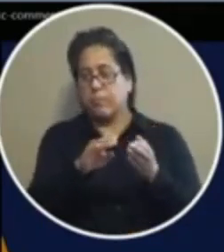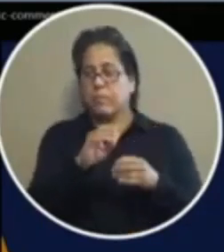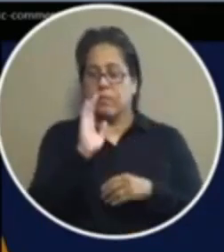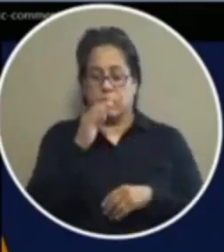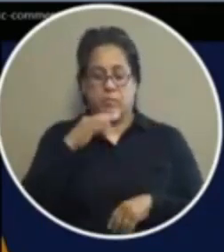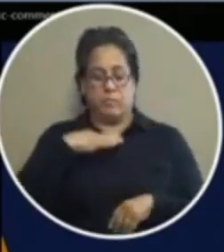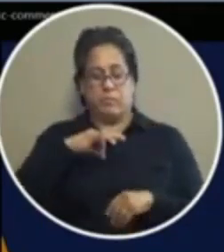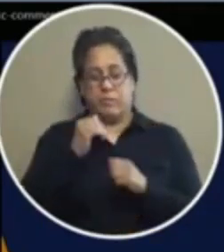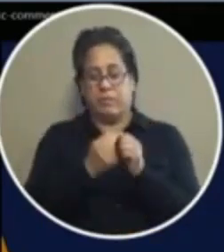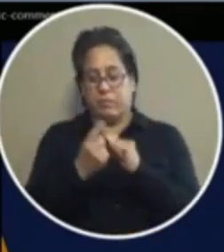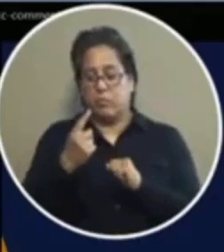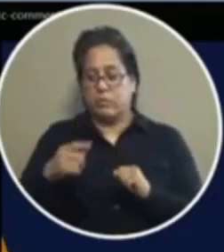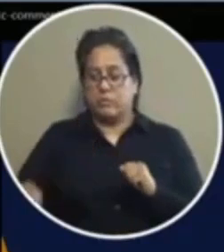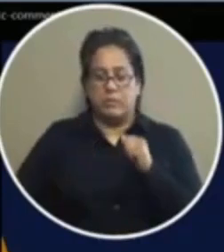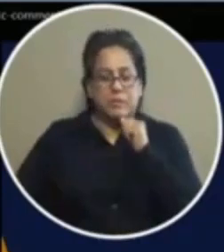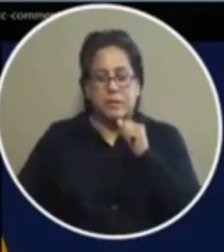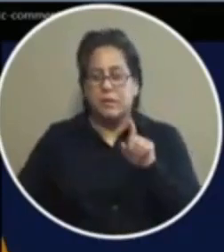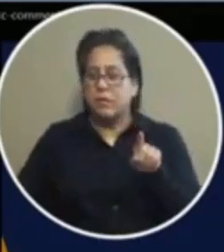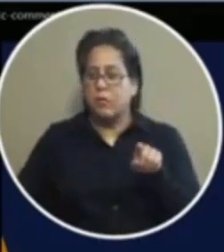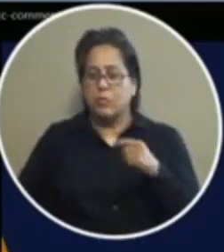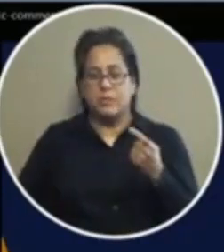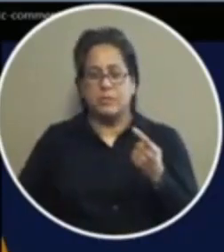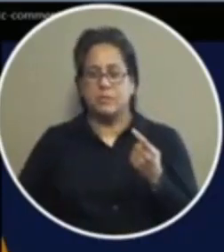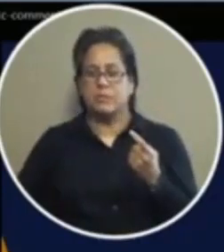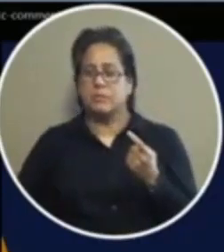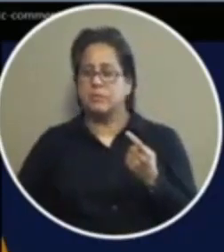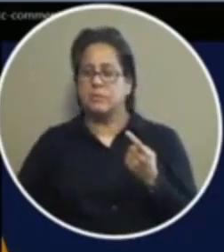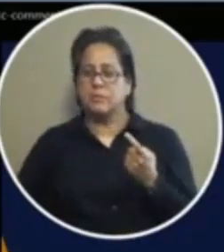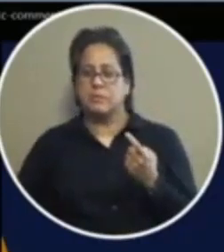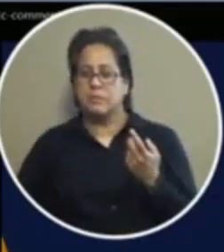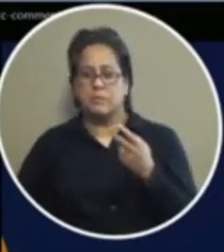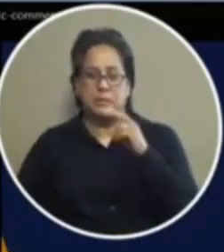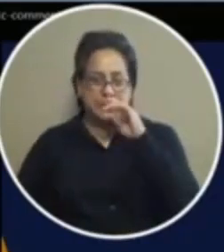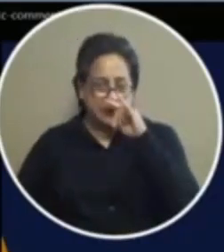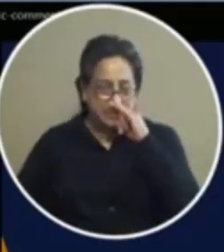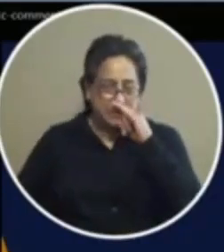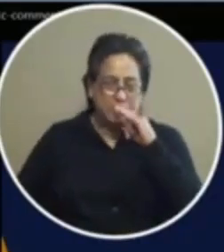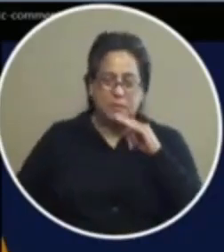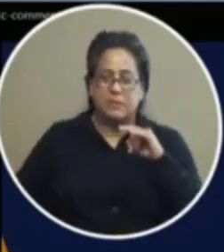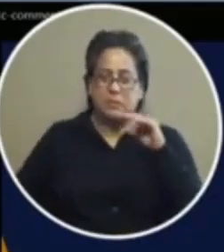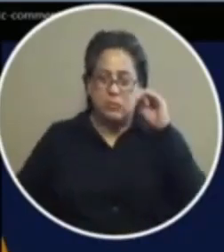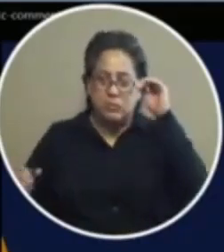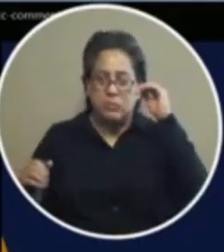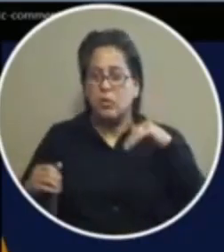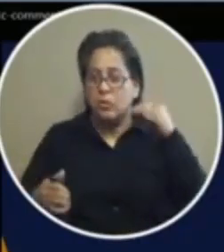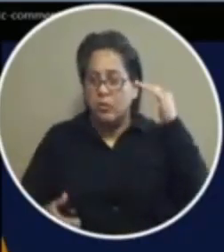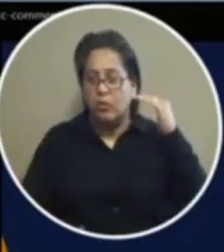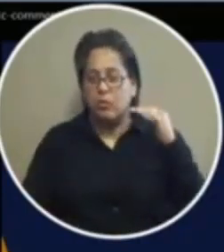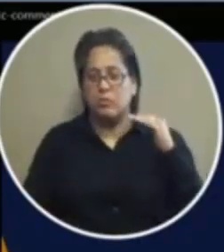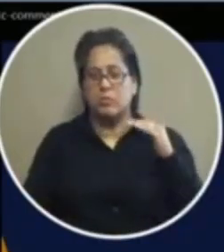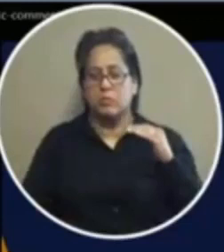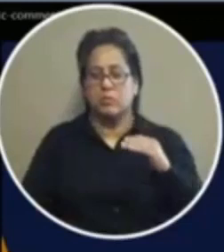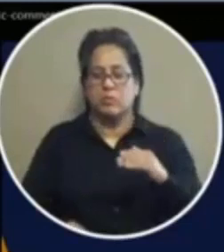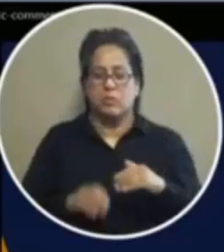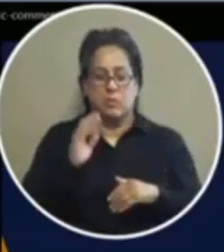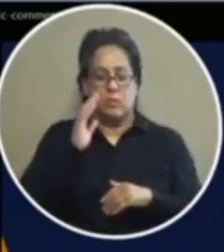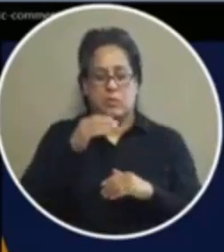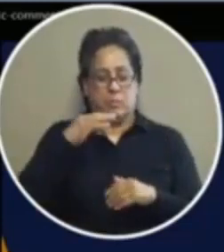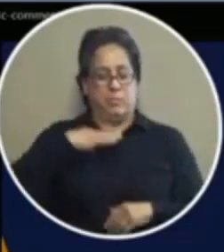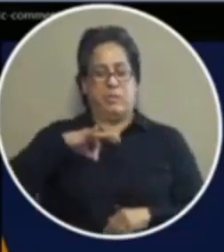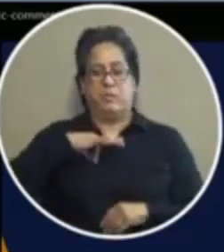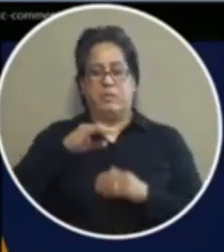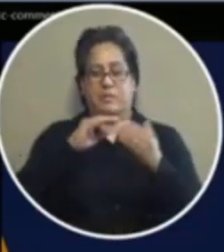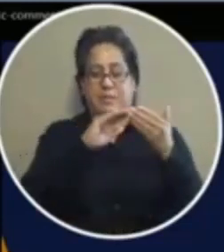everyone not not just you know kids or or adults or it benefits everybody benefits